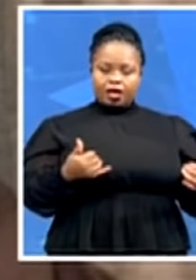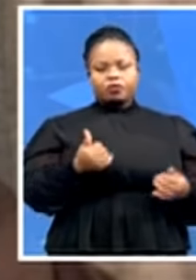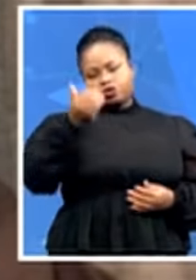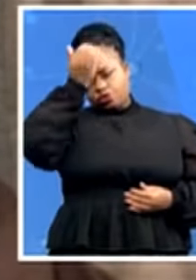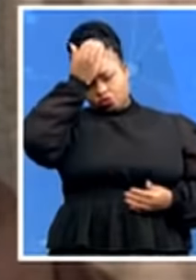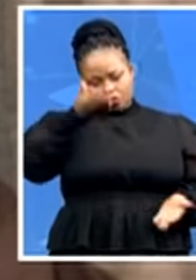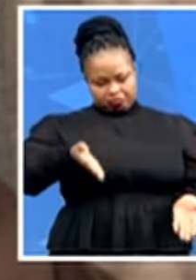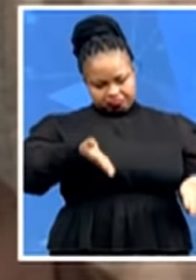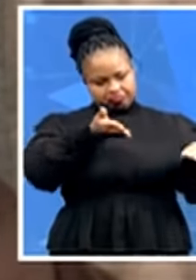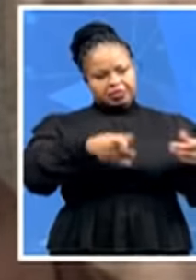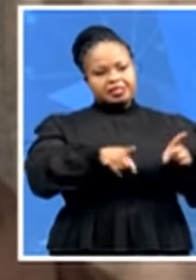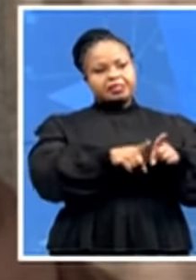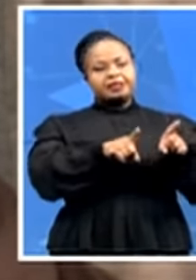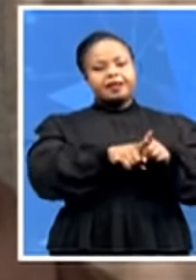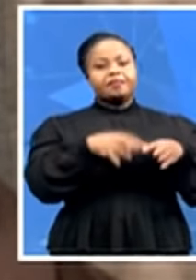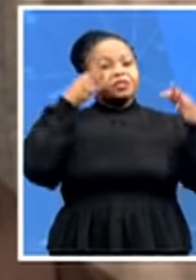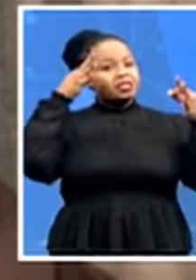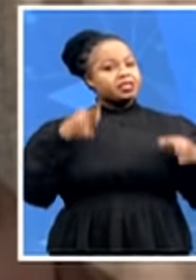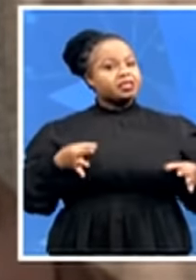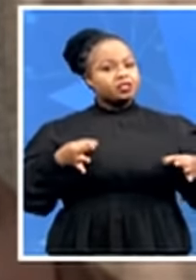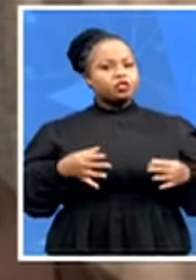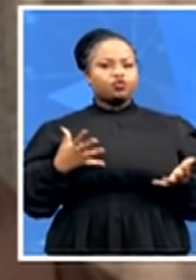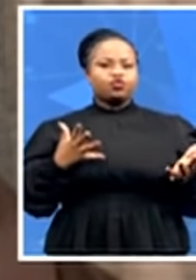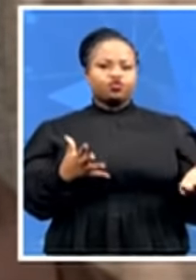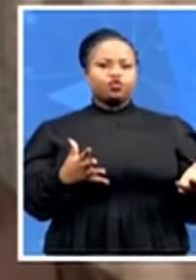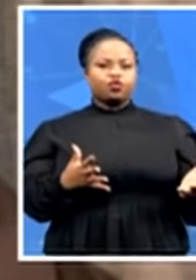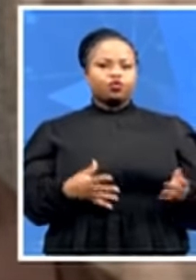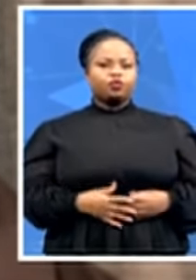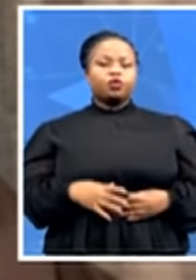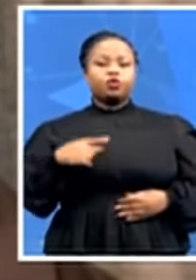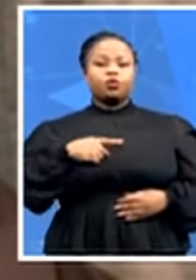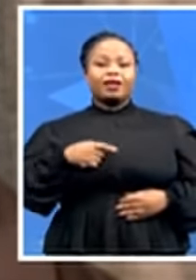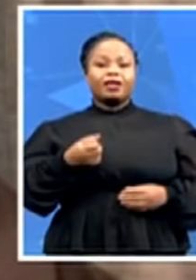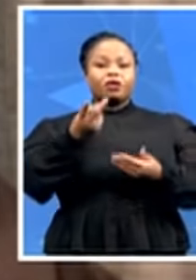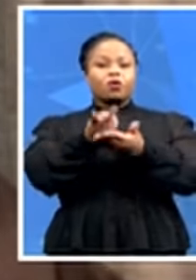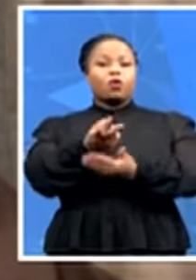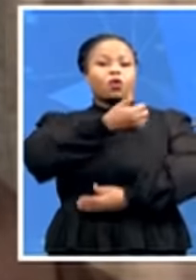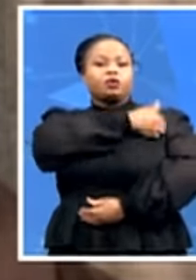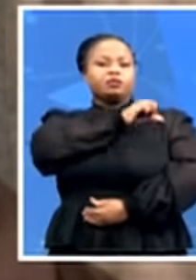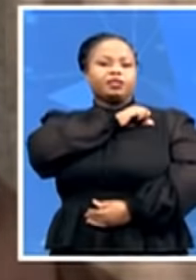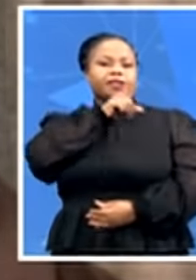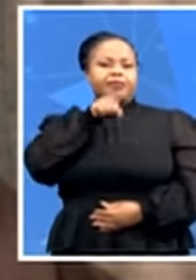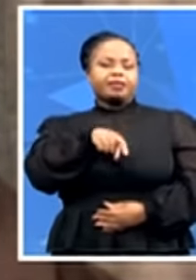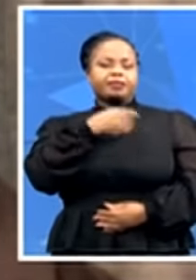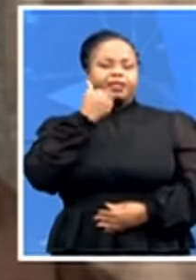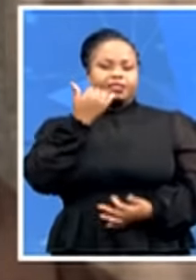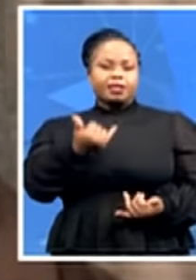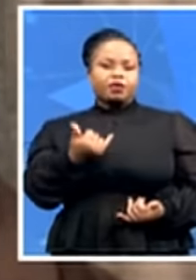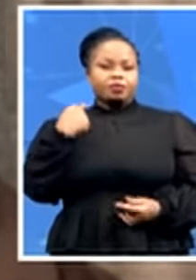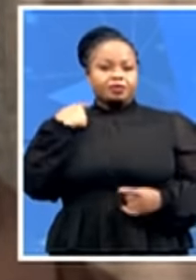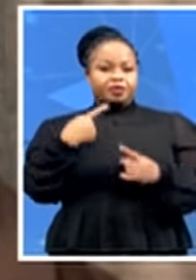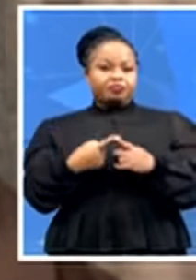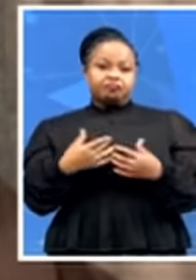was taken that inhospitalisation will be the best for now up until, you know, they decide that